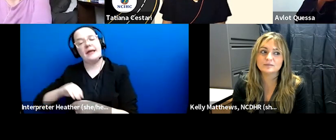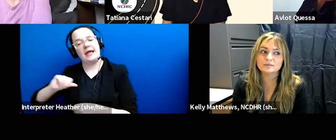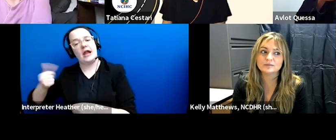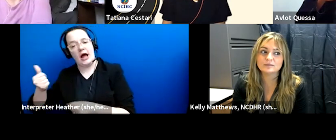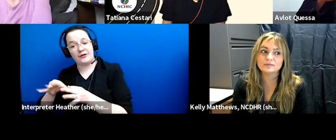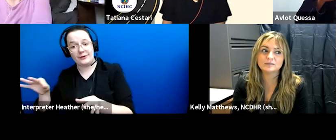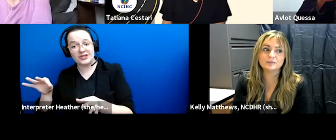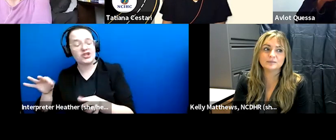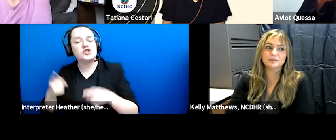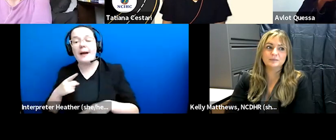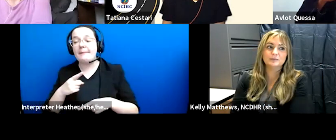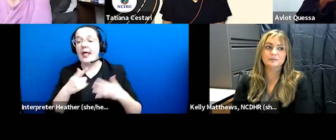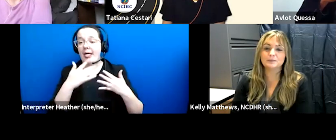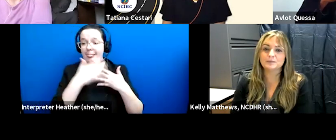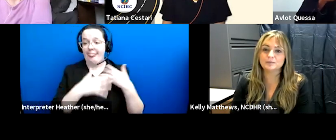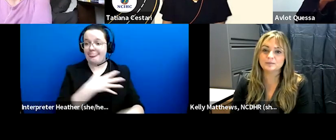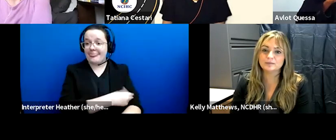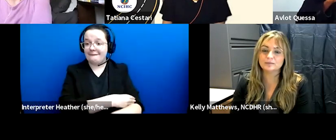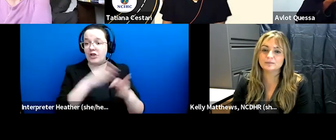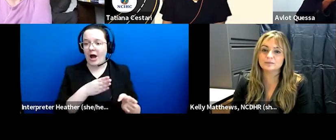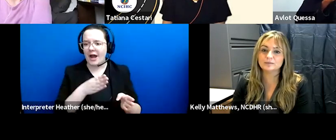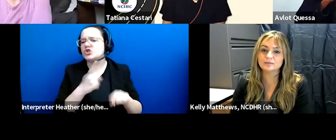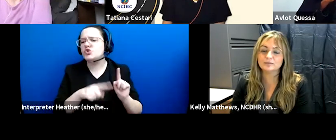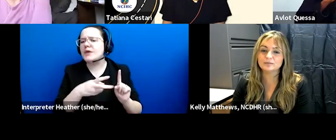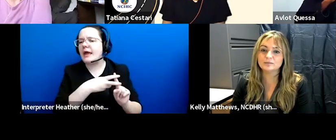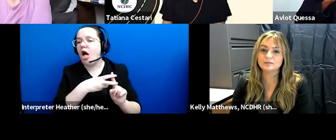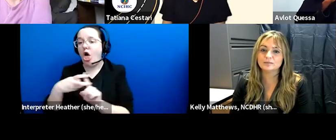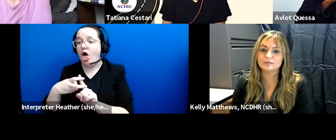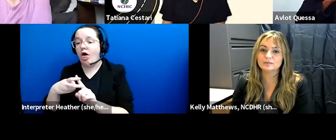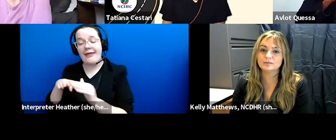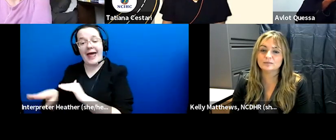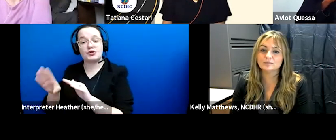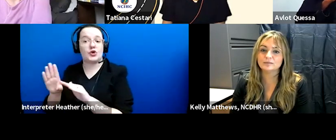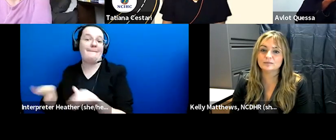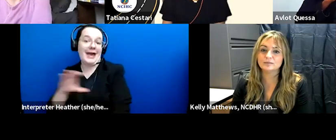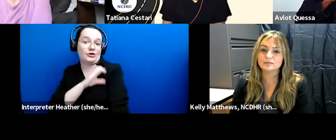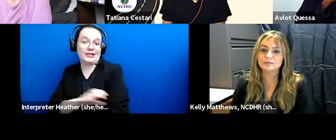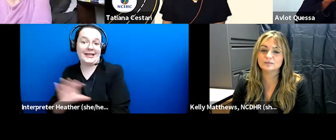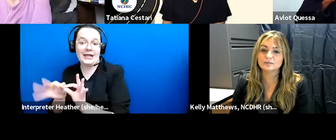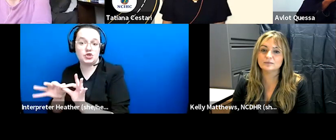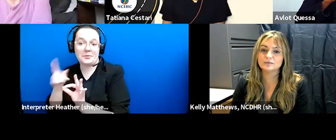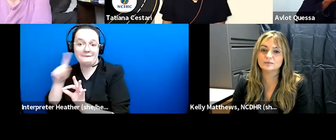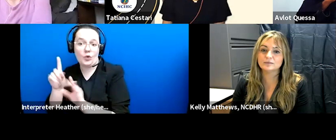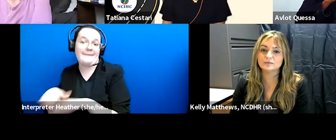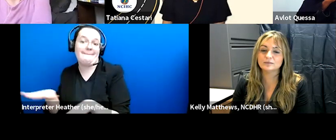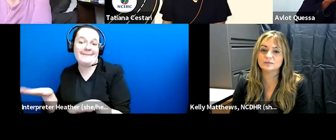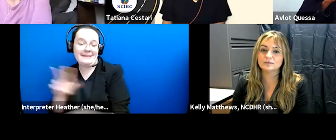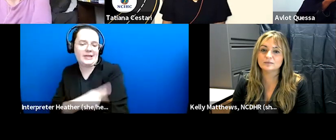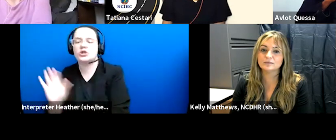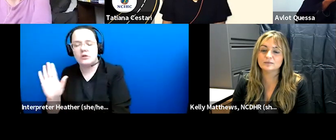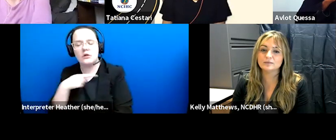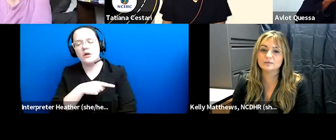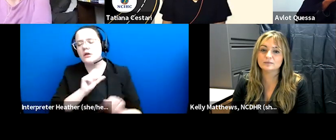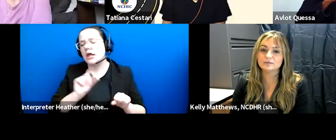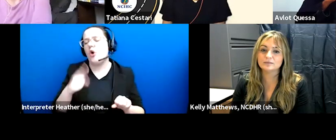phlebotomist to go into pediatric clinic and interpret for a peds patient she can only interpret for patients